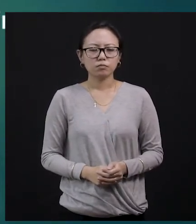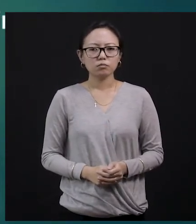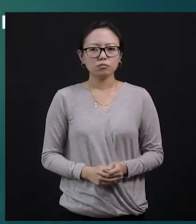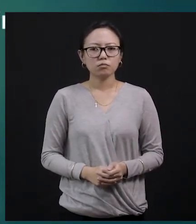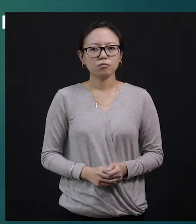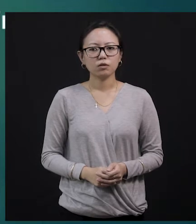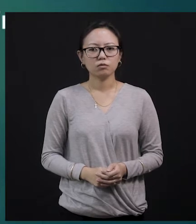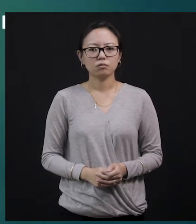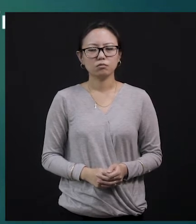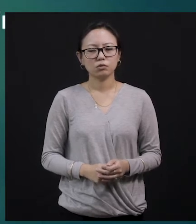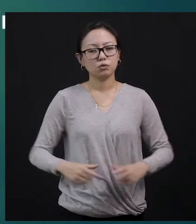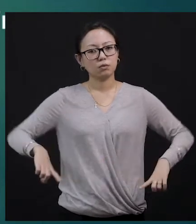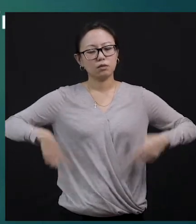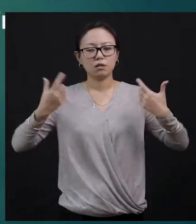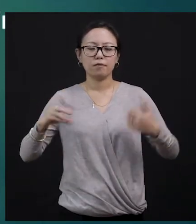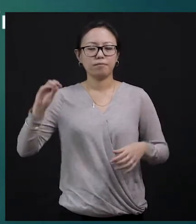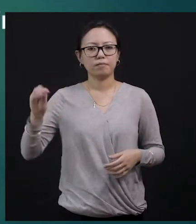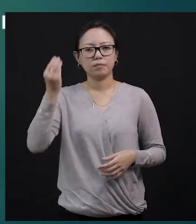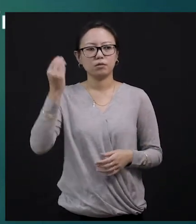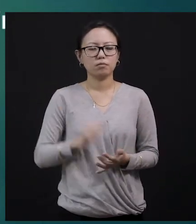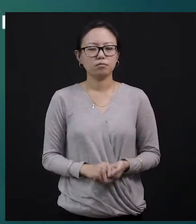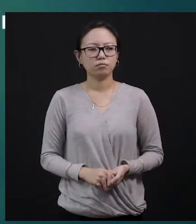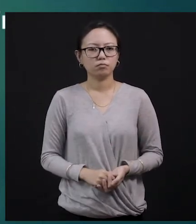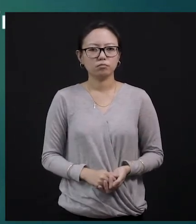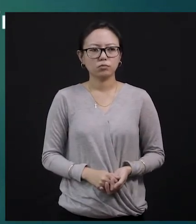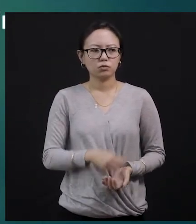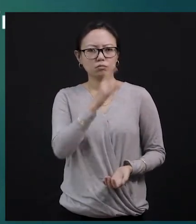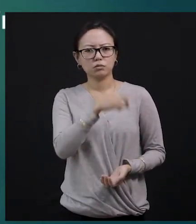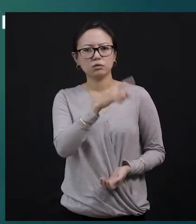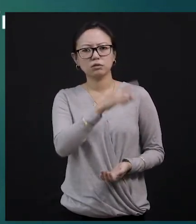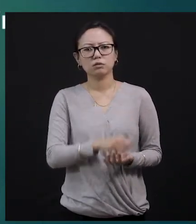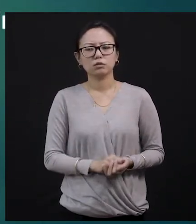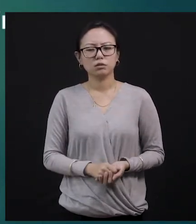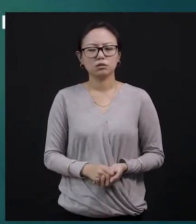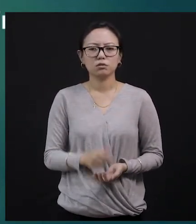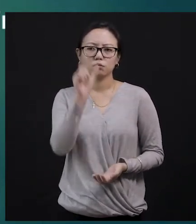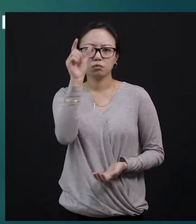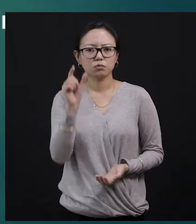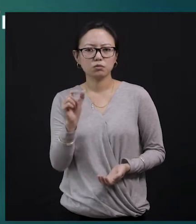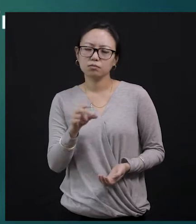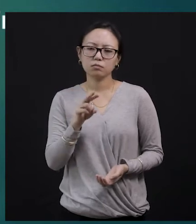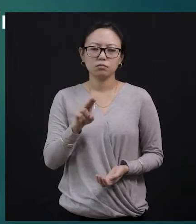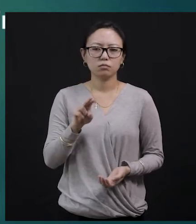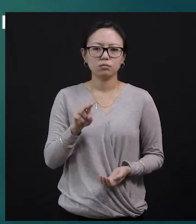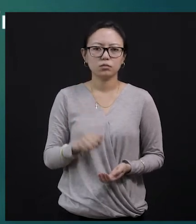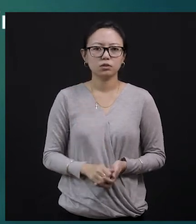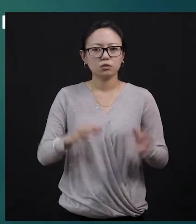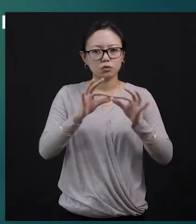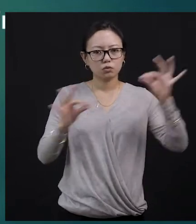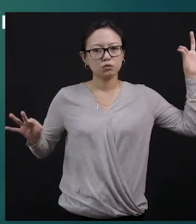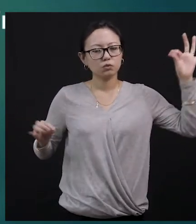harmonious life, isn't it? So these are the word meanings that we are going to be using in our story. Now you have